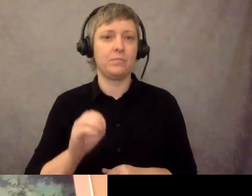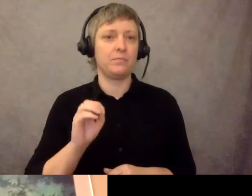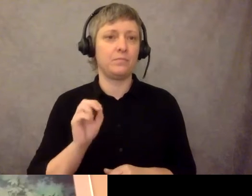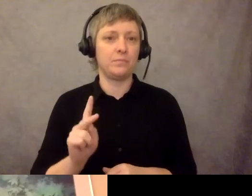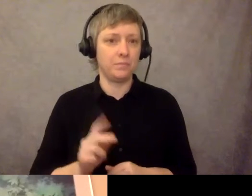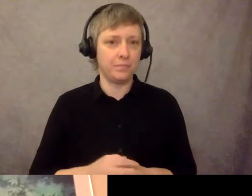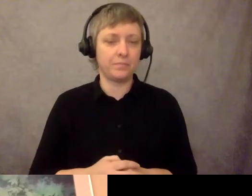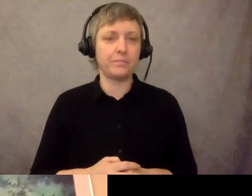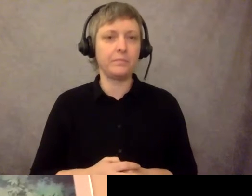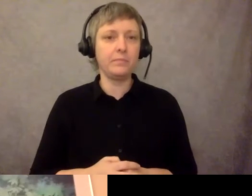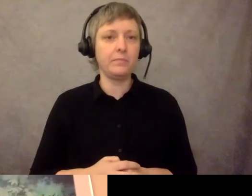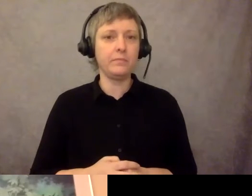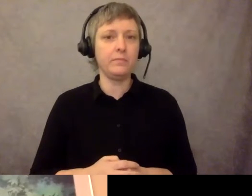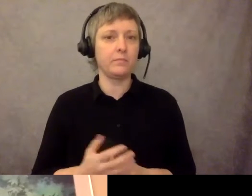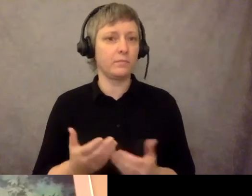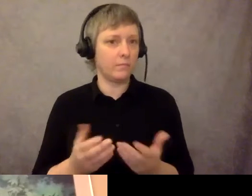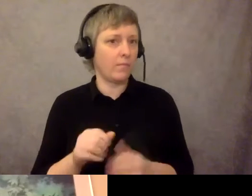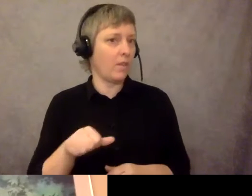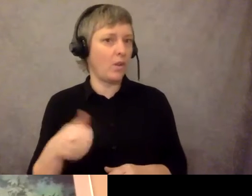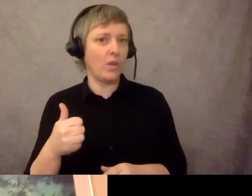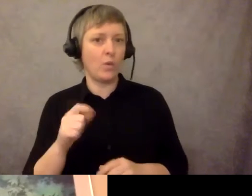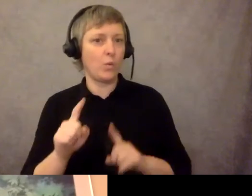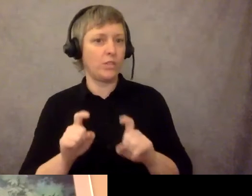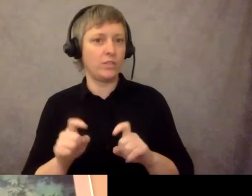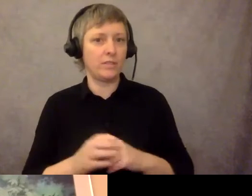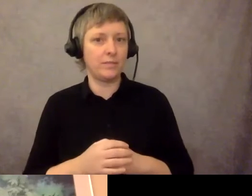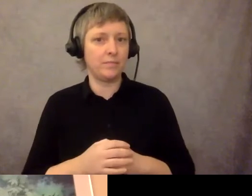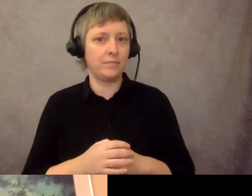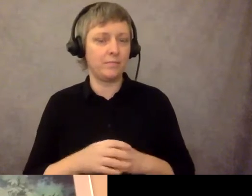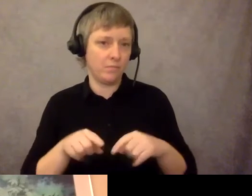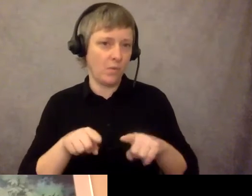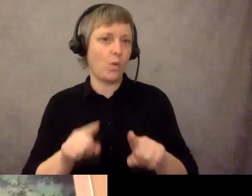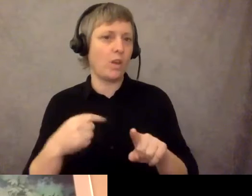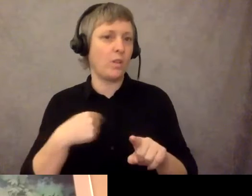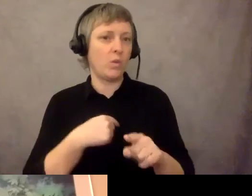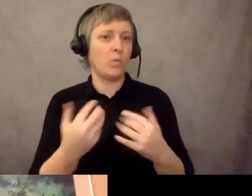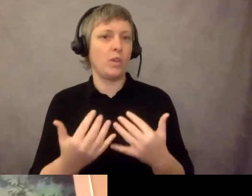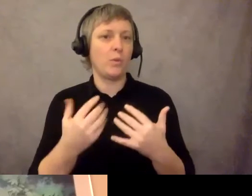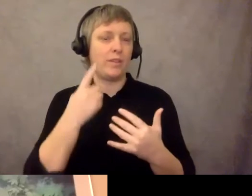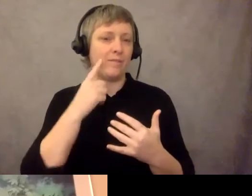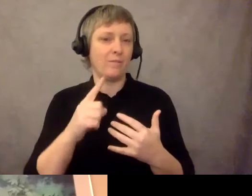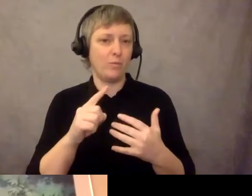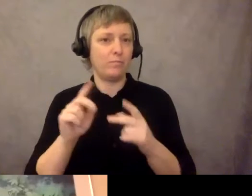Okay, any other questions? While we're waiting for one of these to come in.